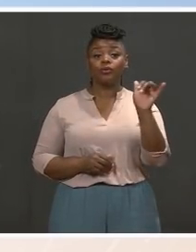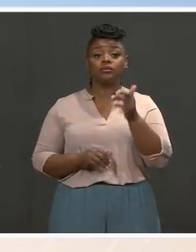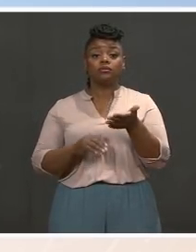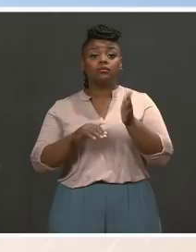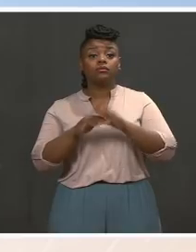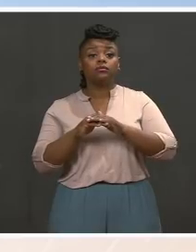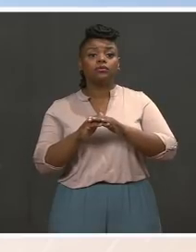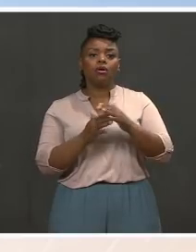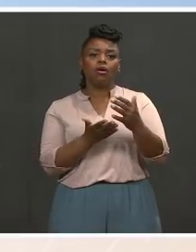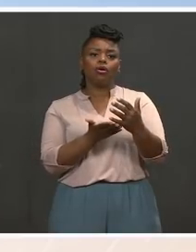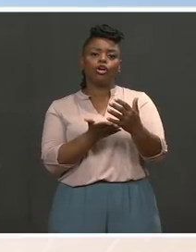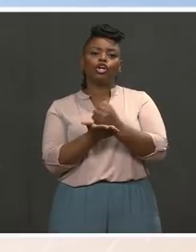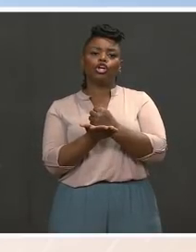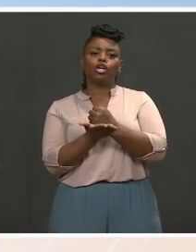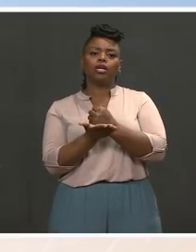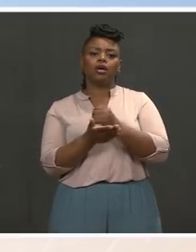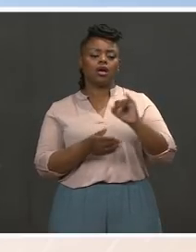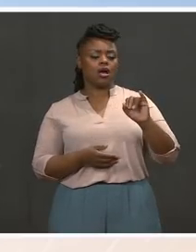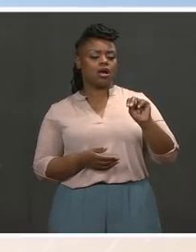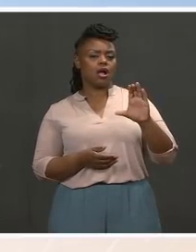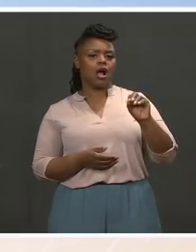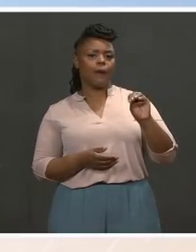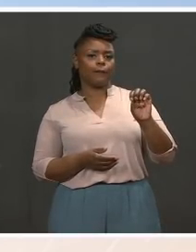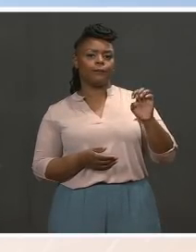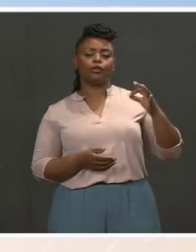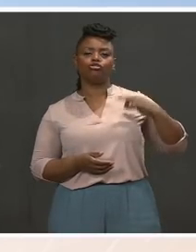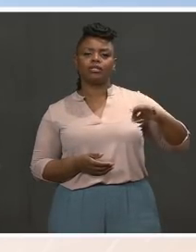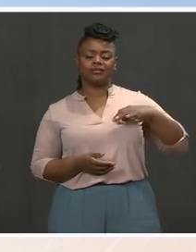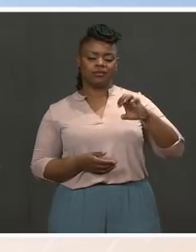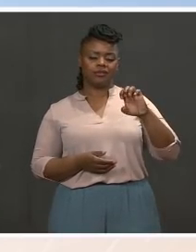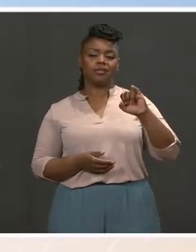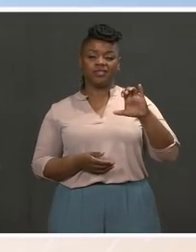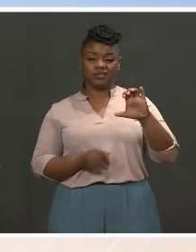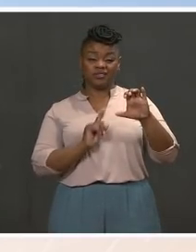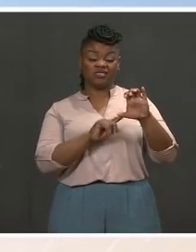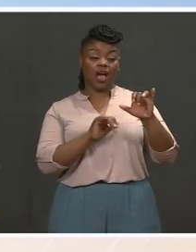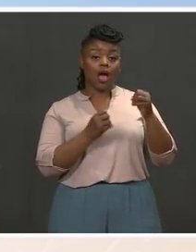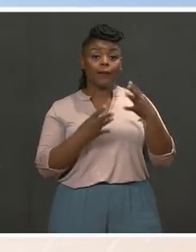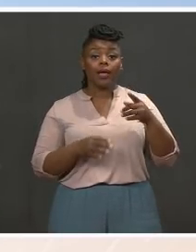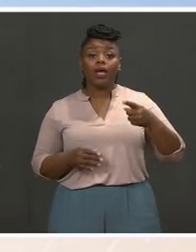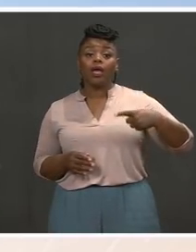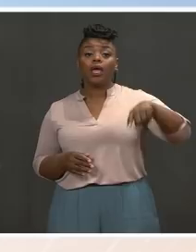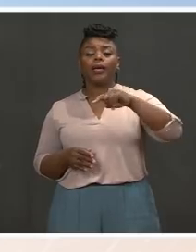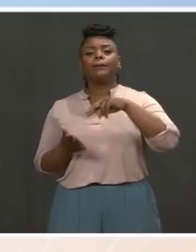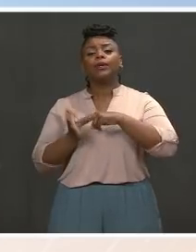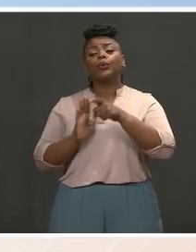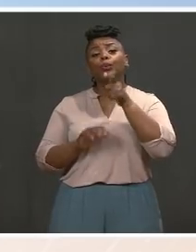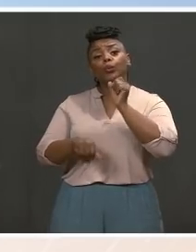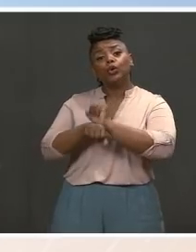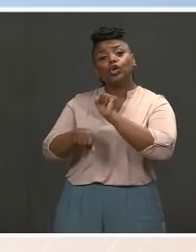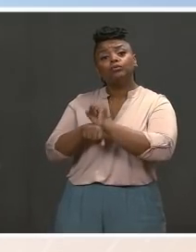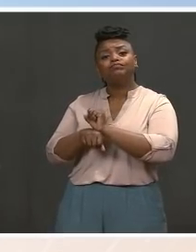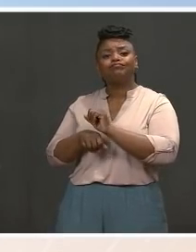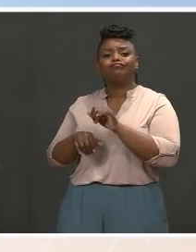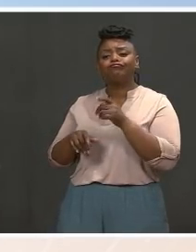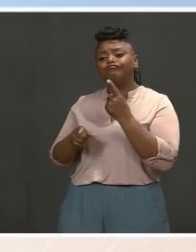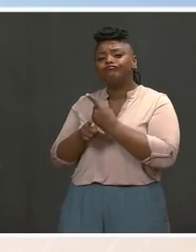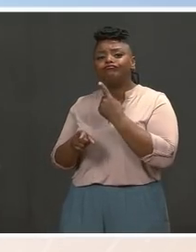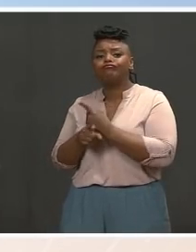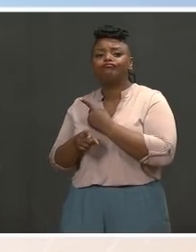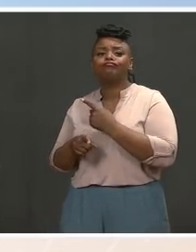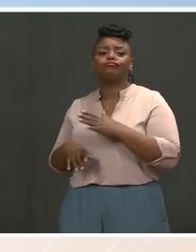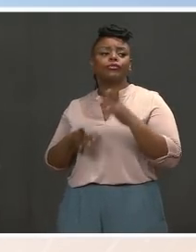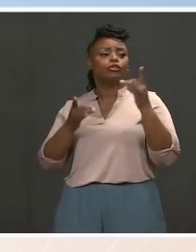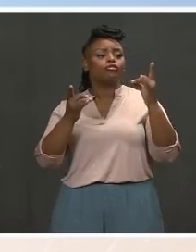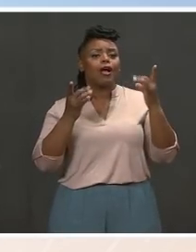workers by as much as $1,000. Benefiting many cashiers, food preparers and servers, and home health aides, those